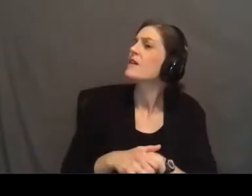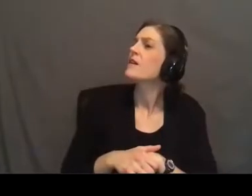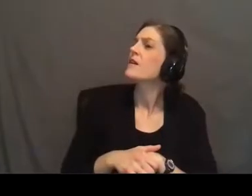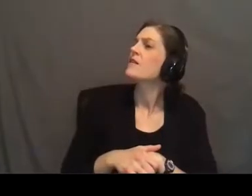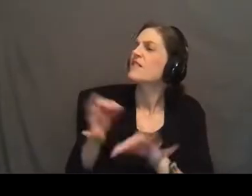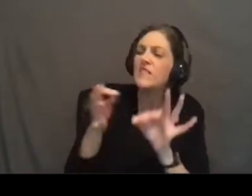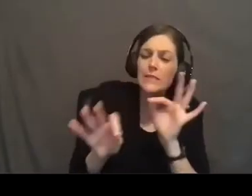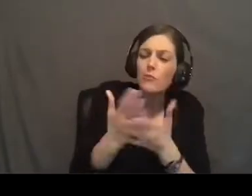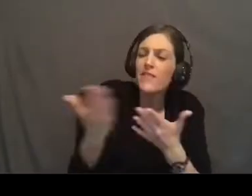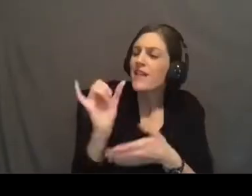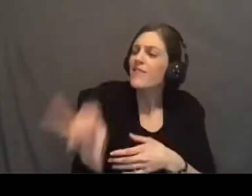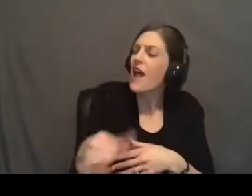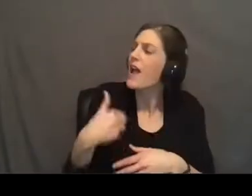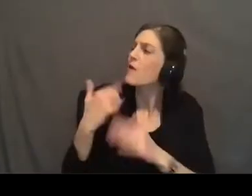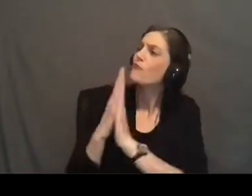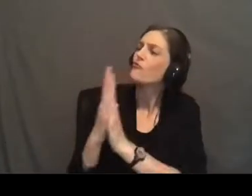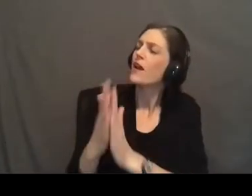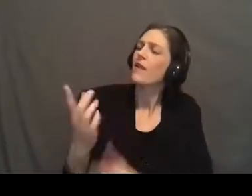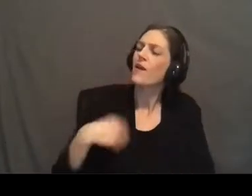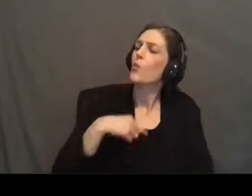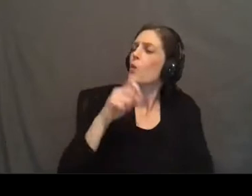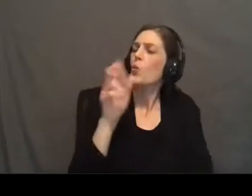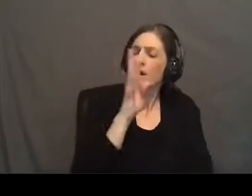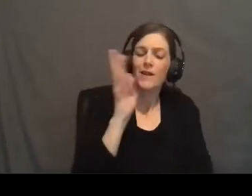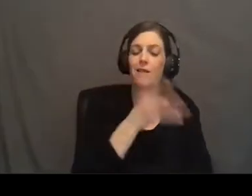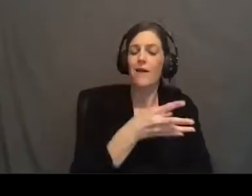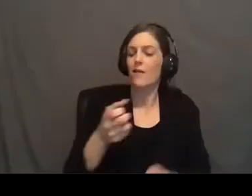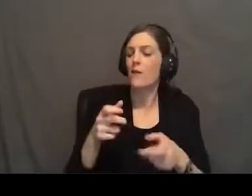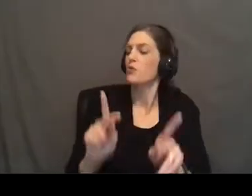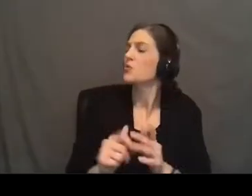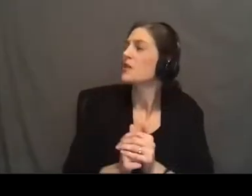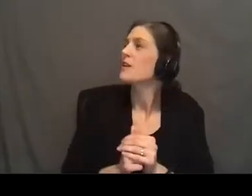simple things like that Lord I pray that we wouldn't neglect these opportunities